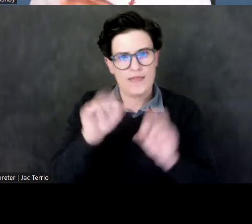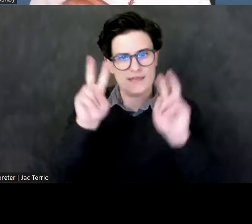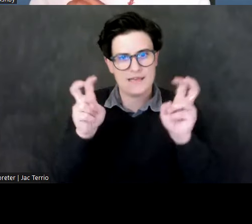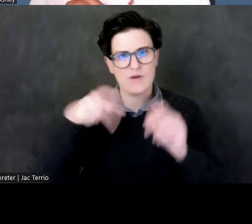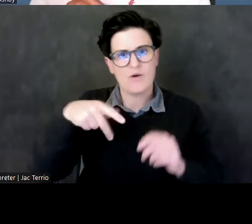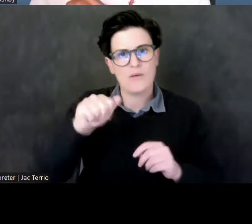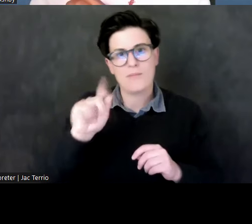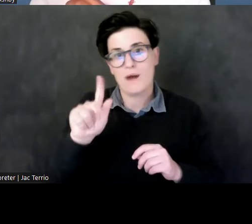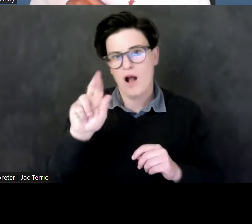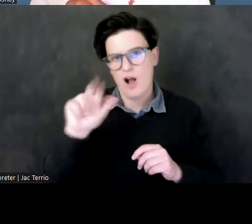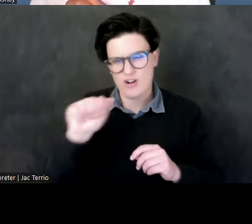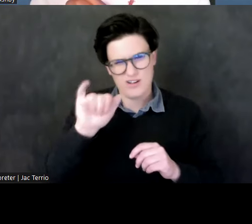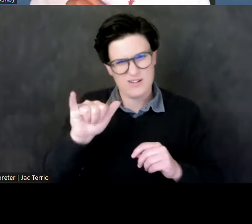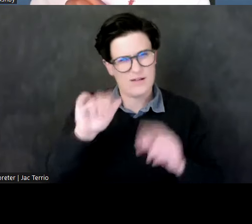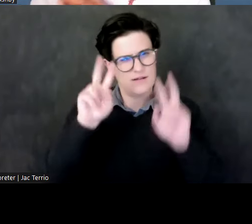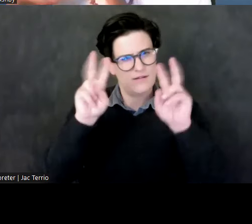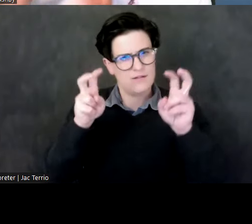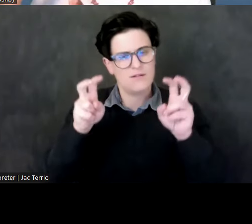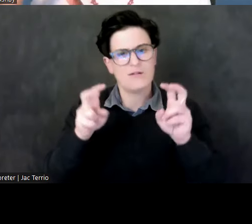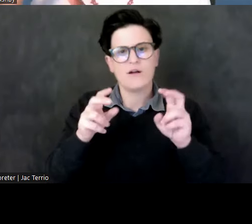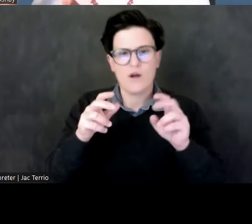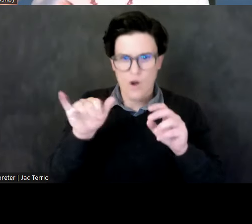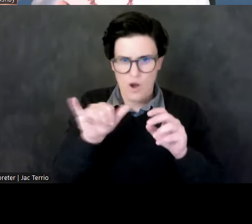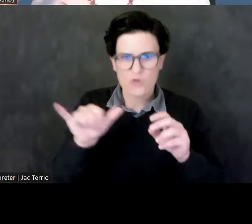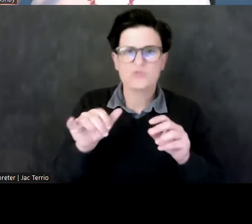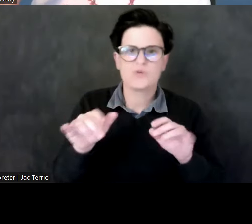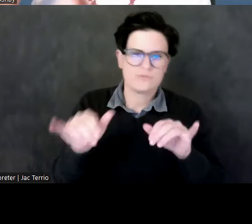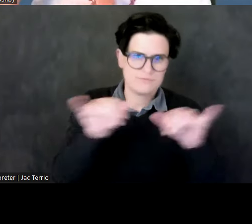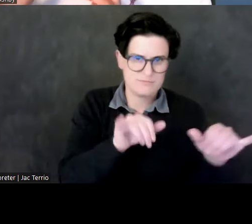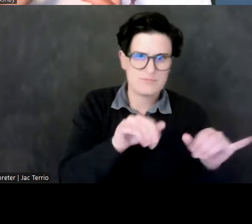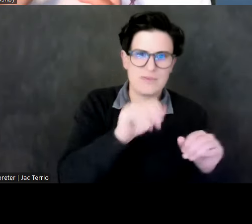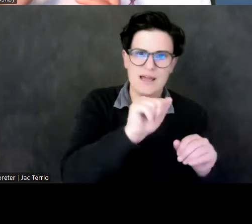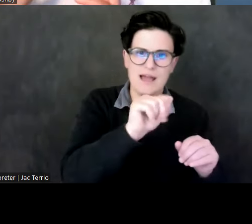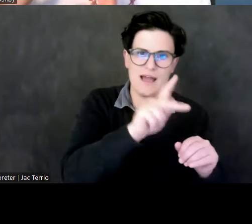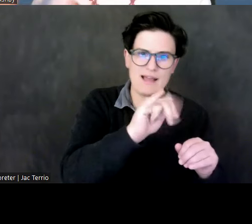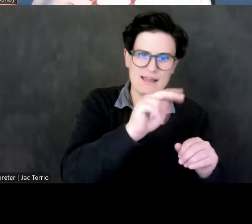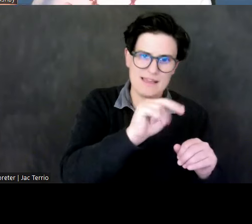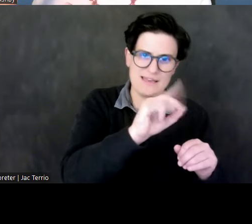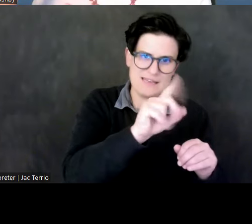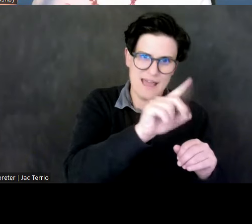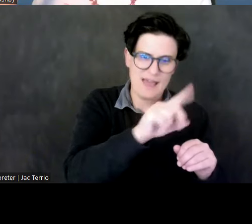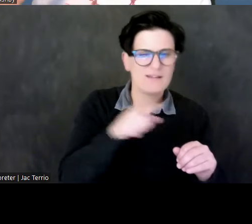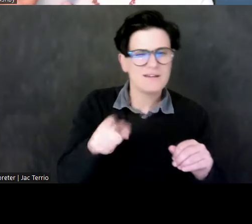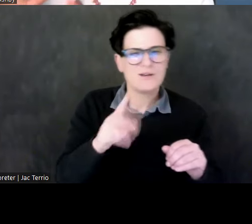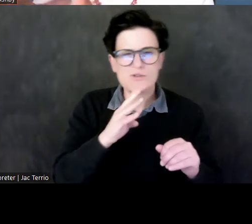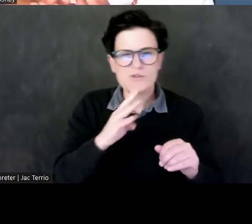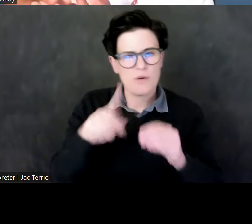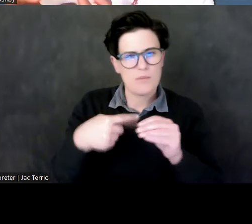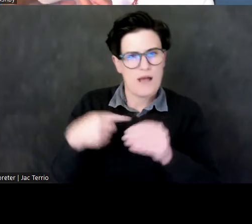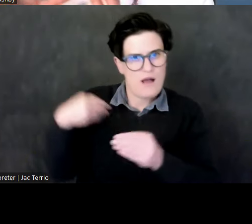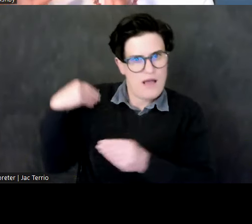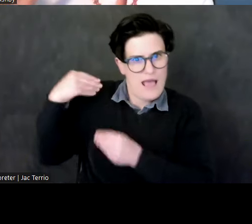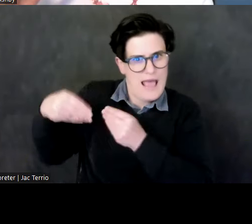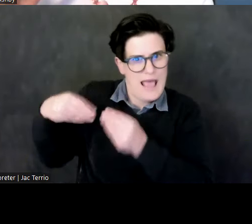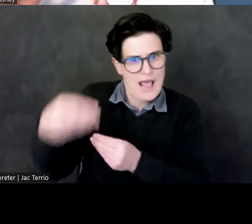was held by a kinidad that seems to refer to the heir apparent, but